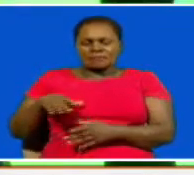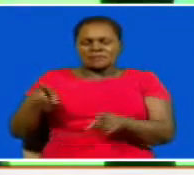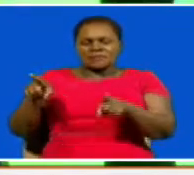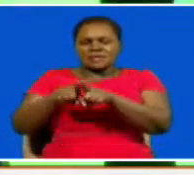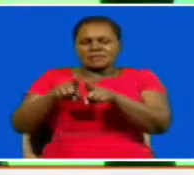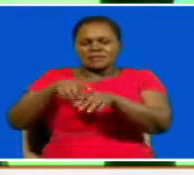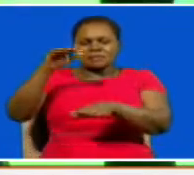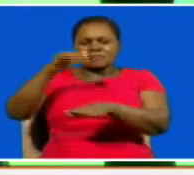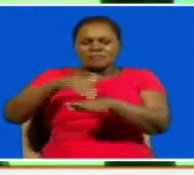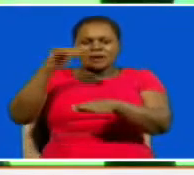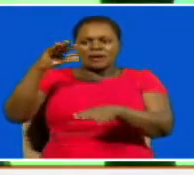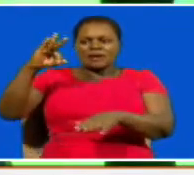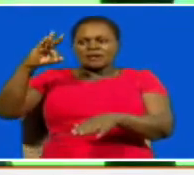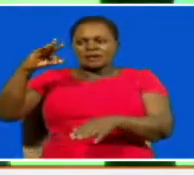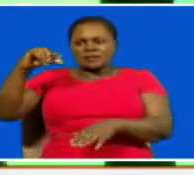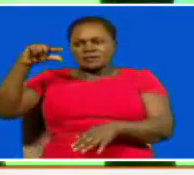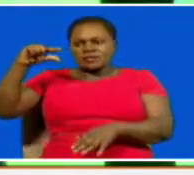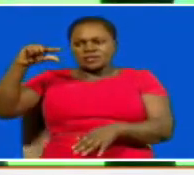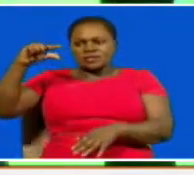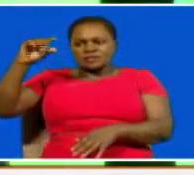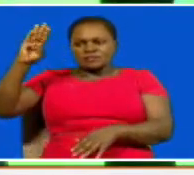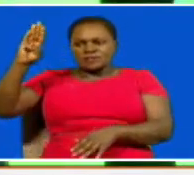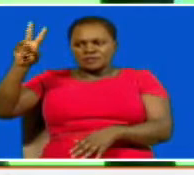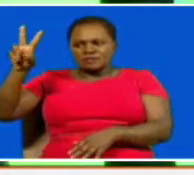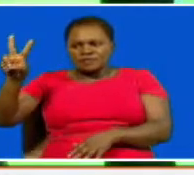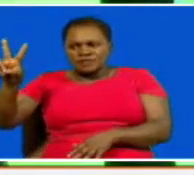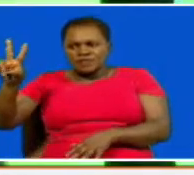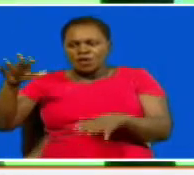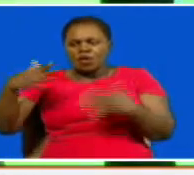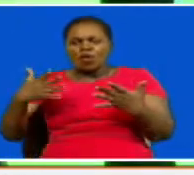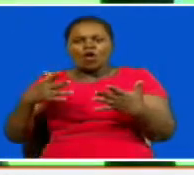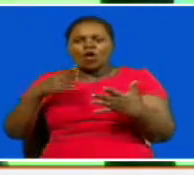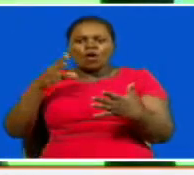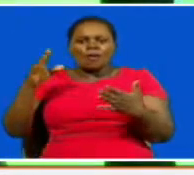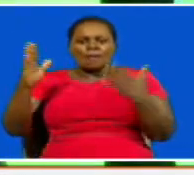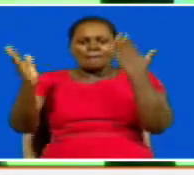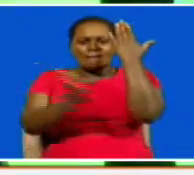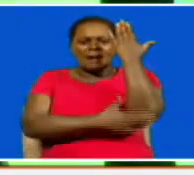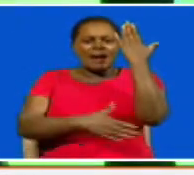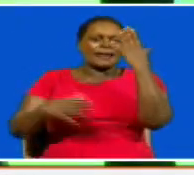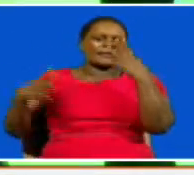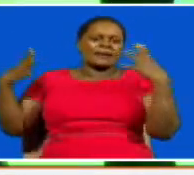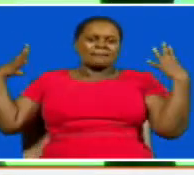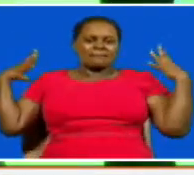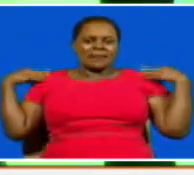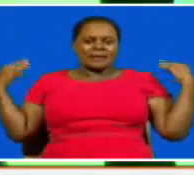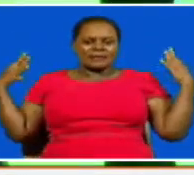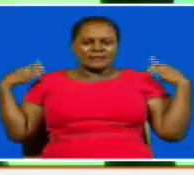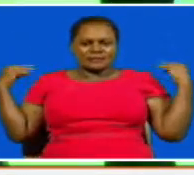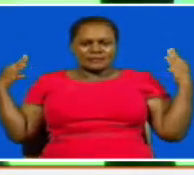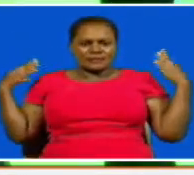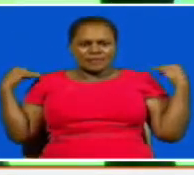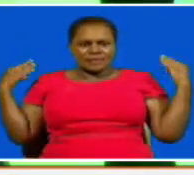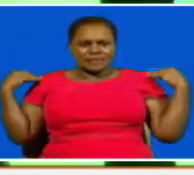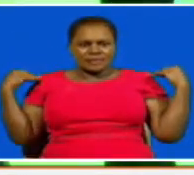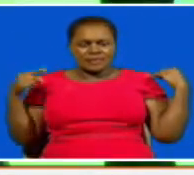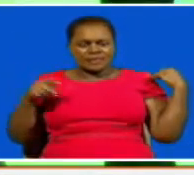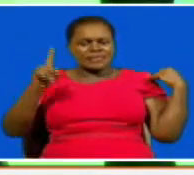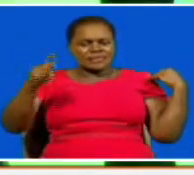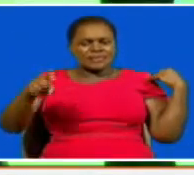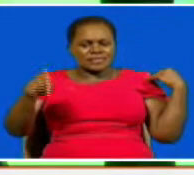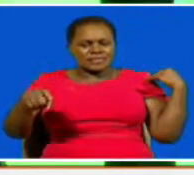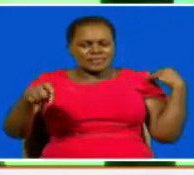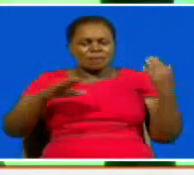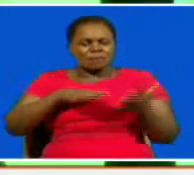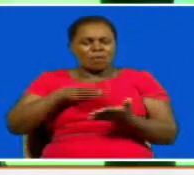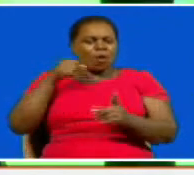of of gender-based violence or harmful practices and and and that really needs an